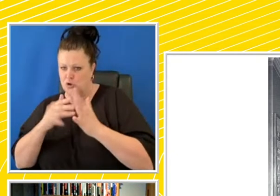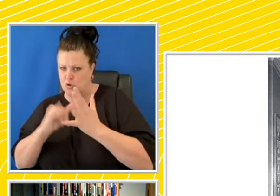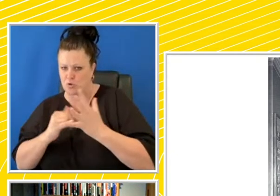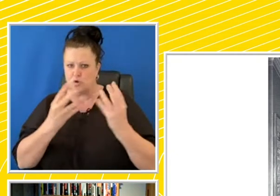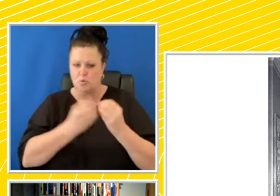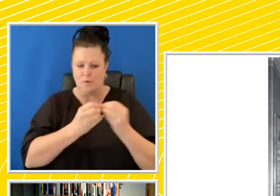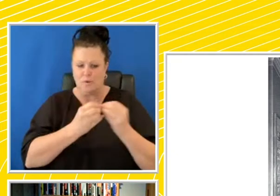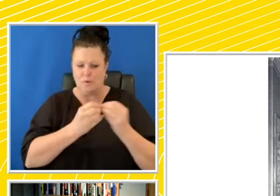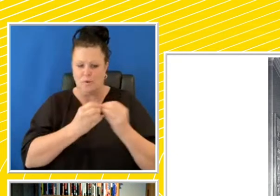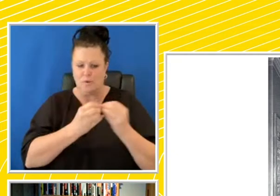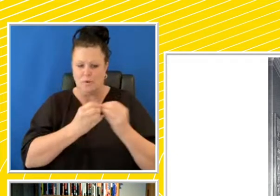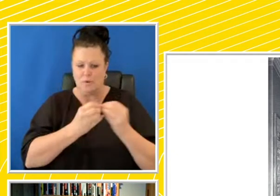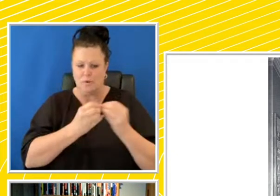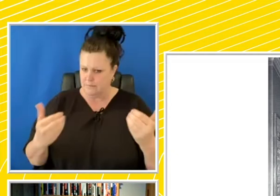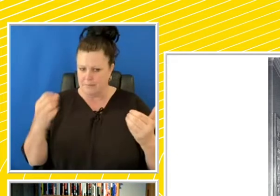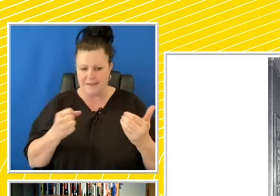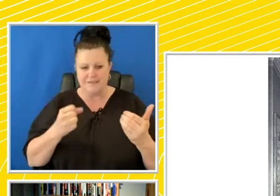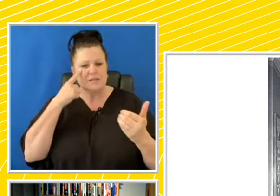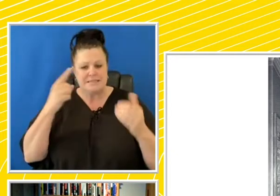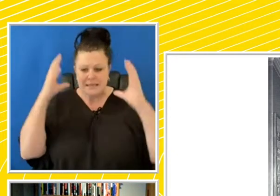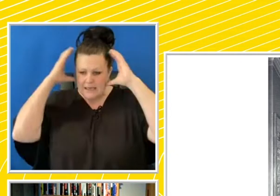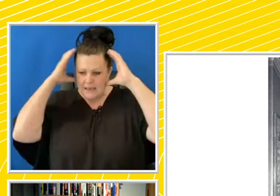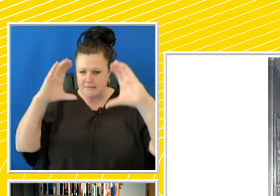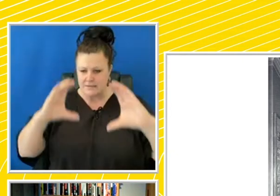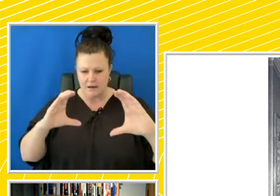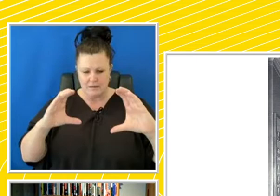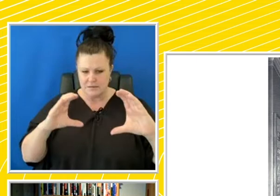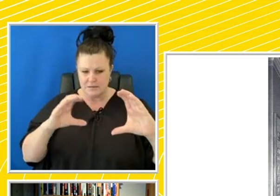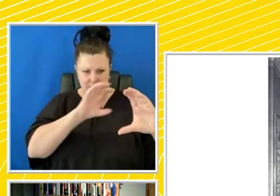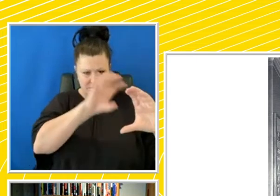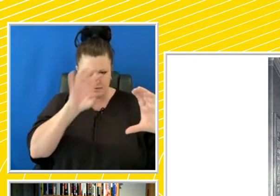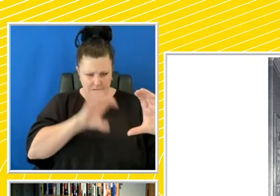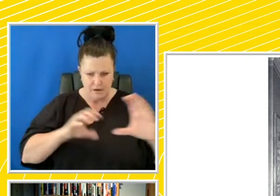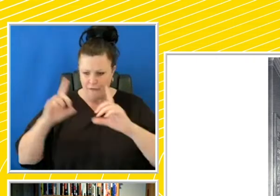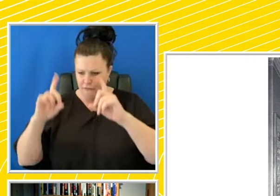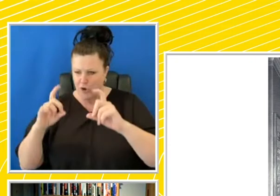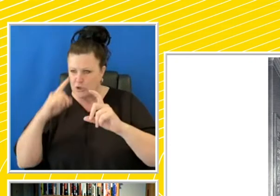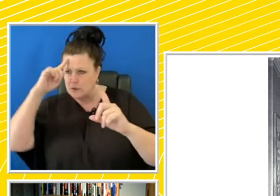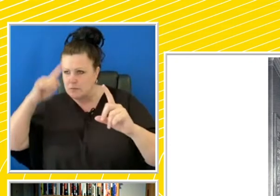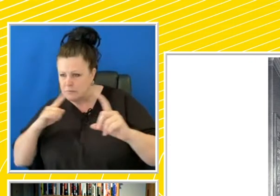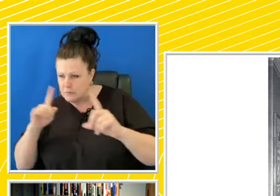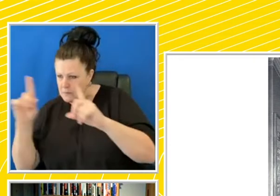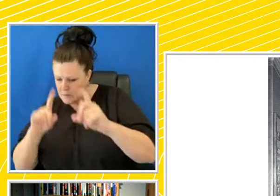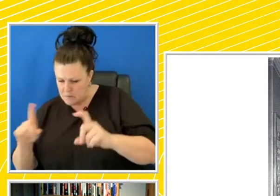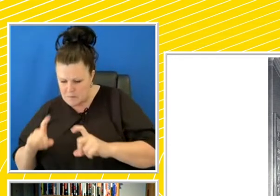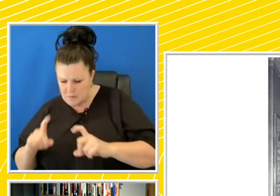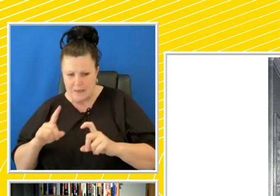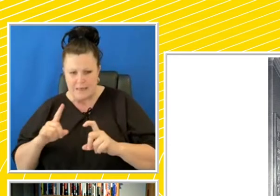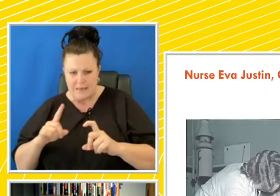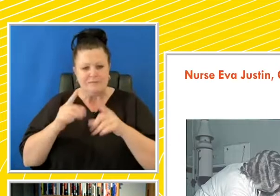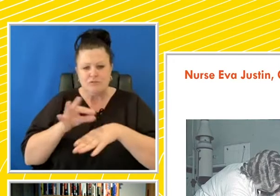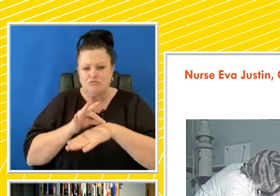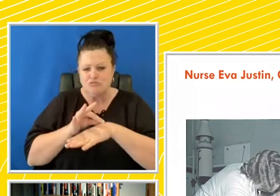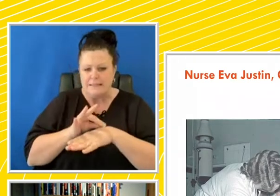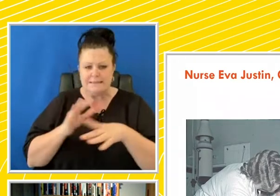that we saw earlier, skulls, photographs, looking at racial differences, geographical maps.